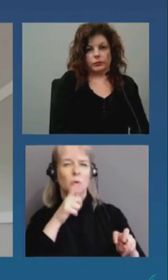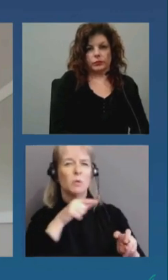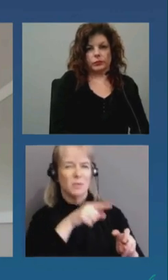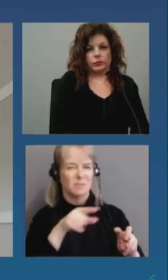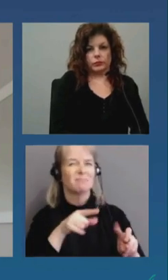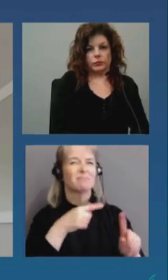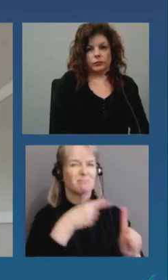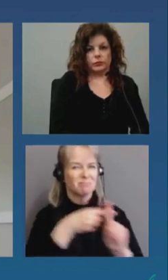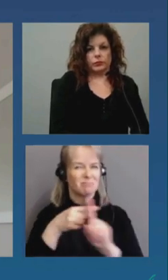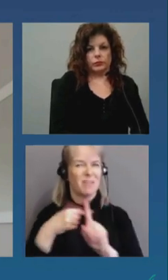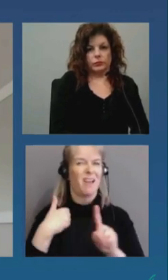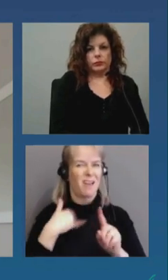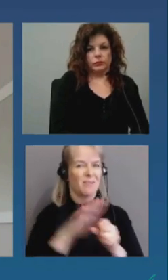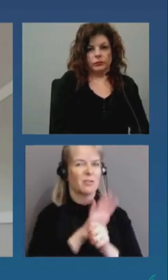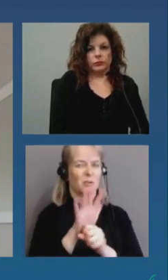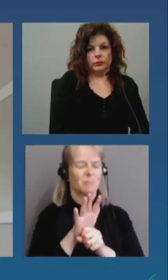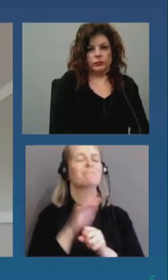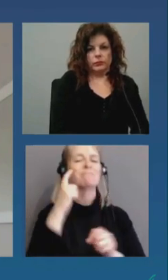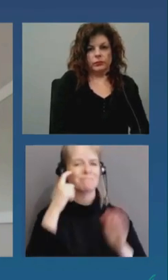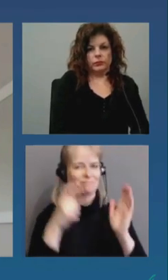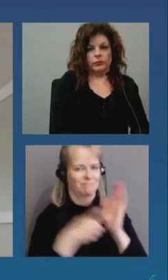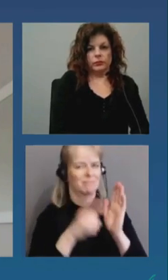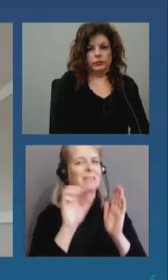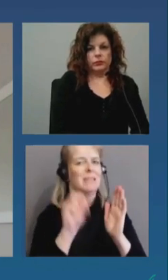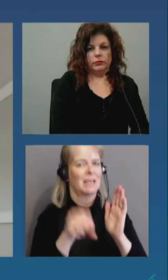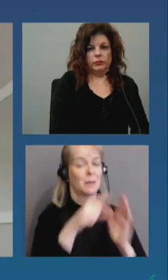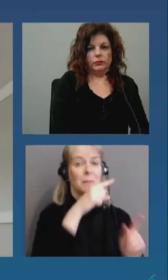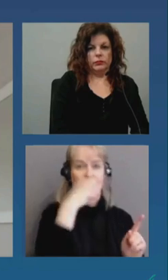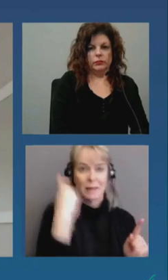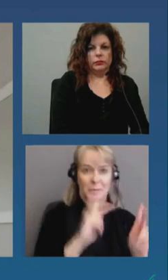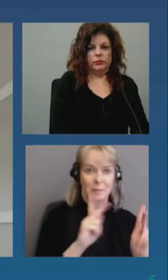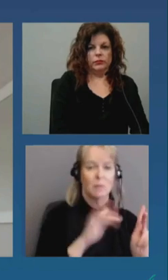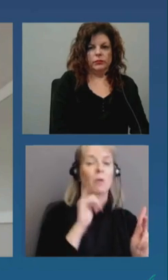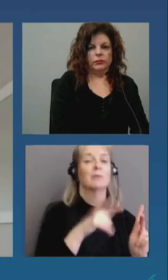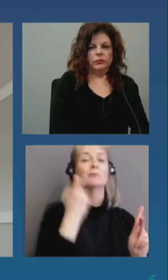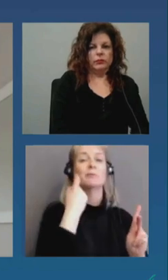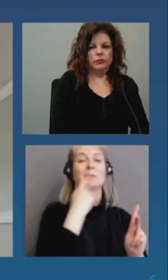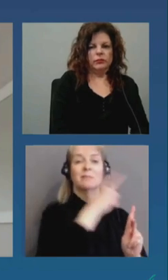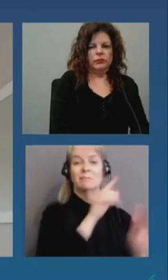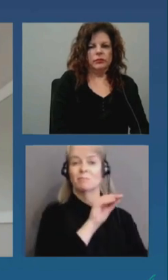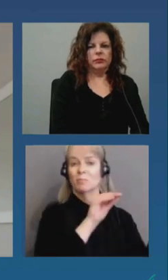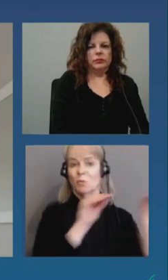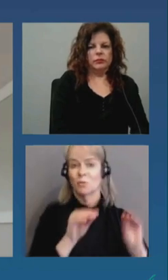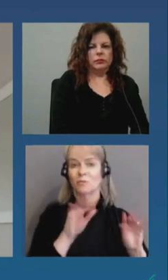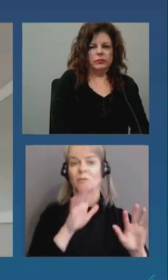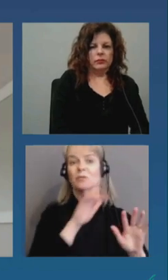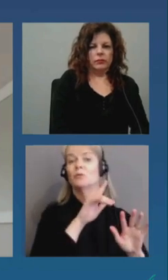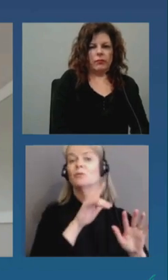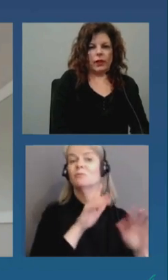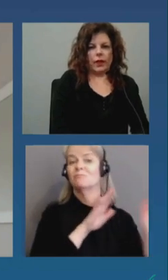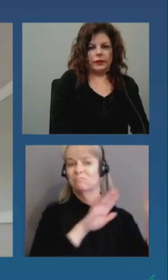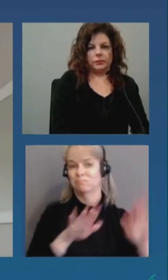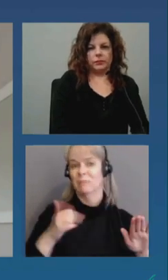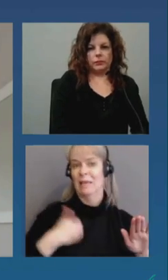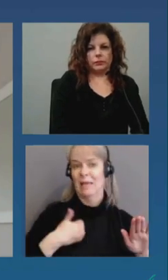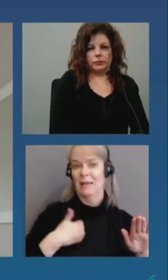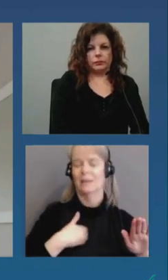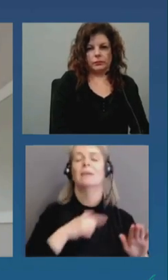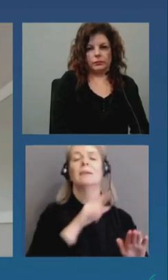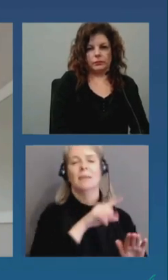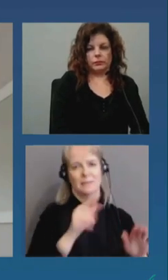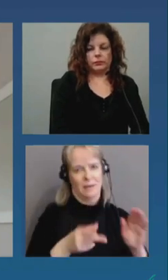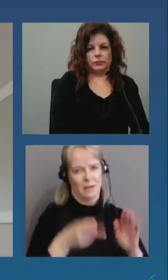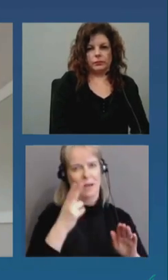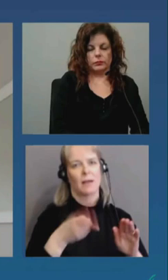in particular and newcomers in particular are definitely at higher risk from covid it's why we've had community level uh